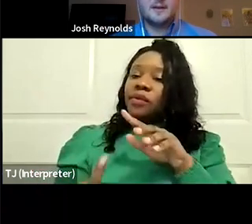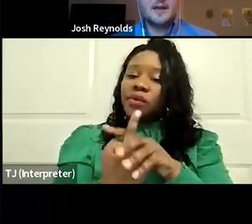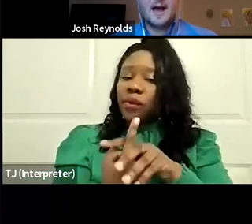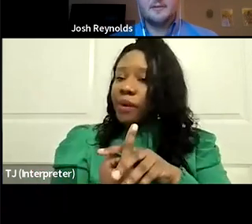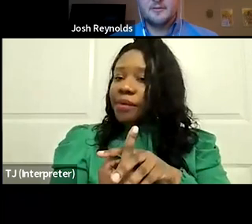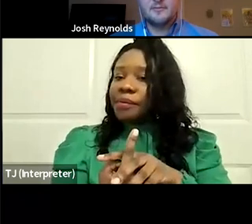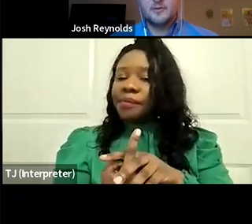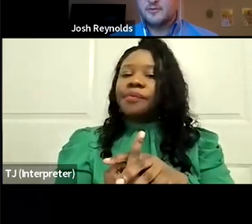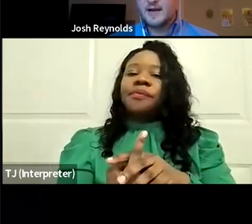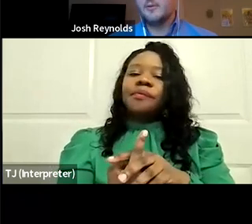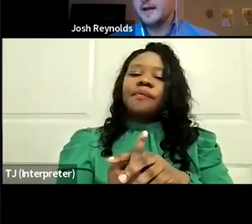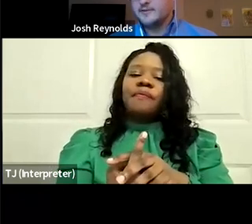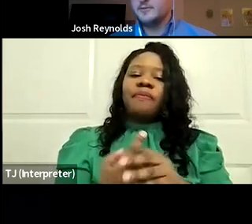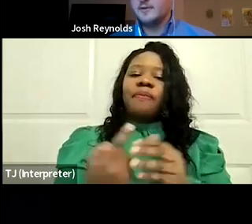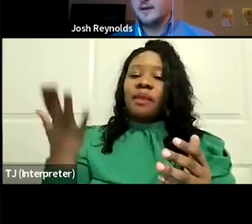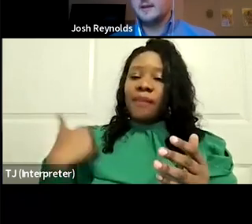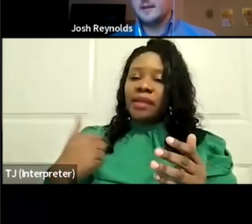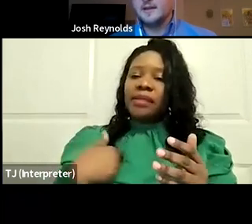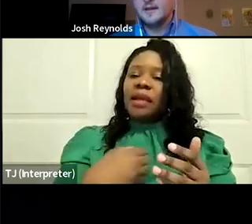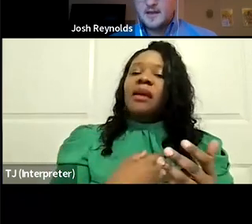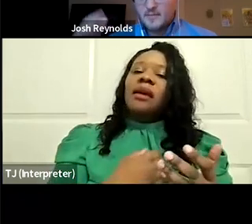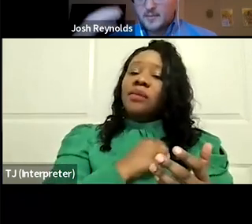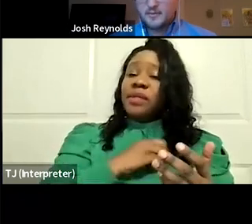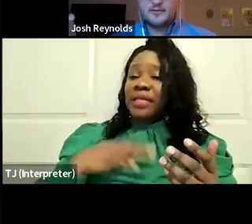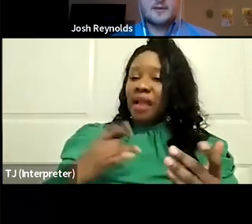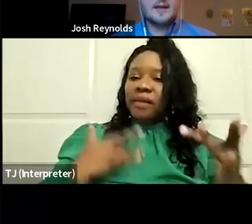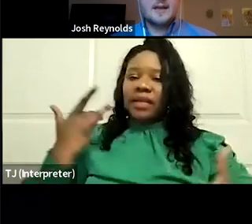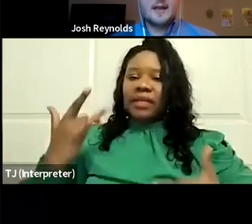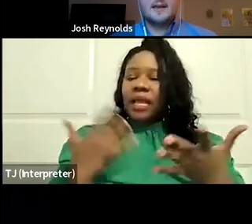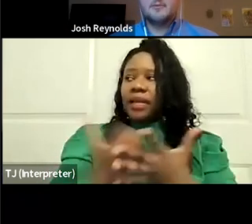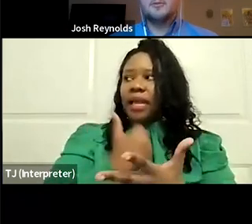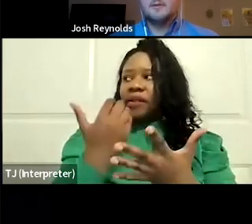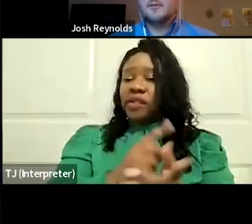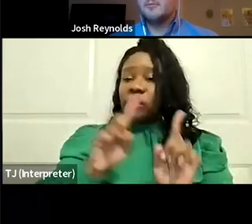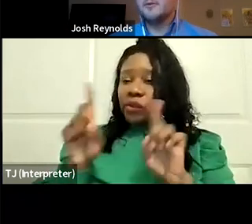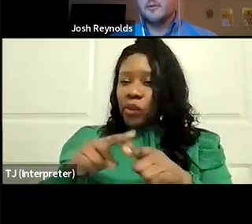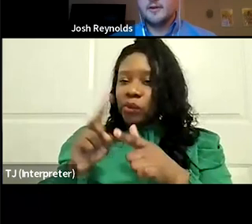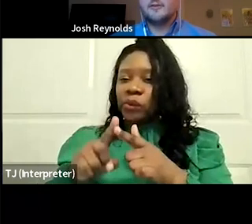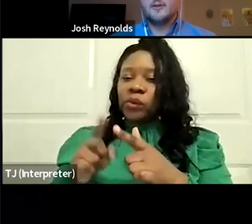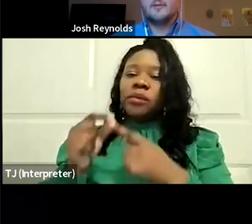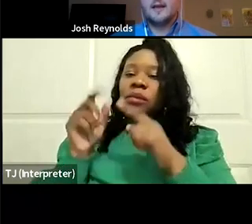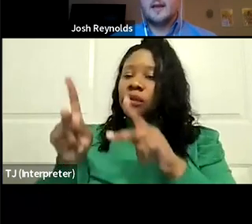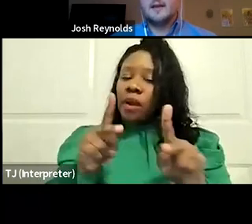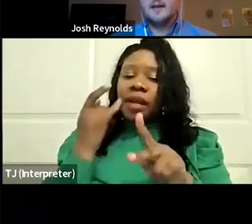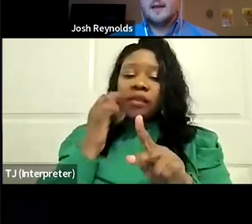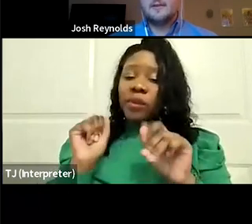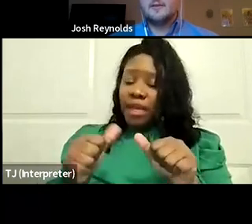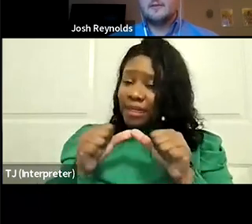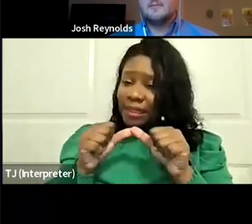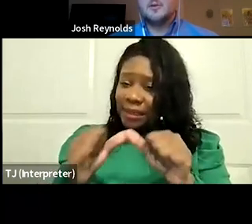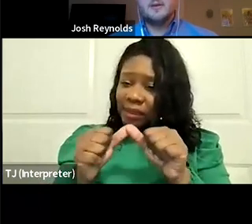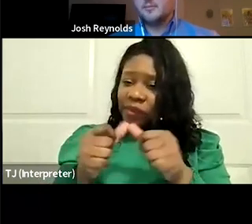staff, and I really was flattered when I got to attend in my members' stead. And you can still build those relationships, and